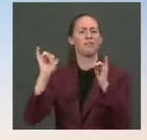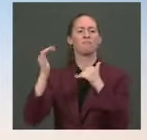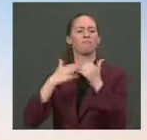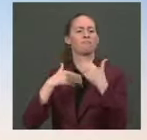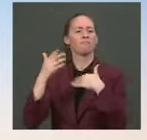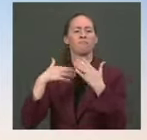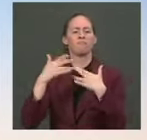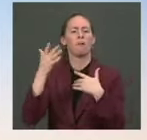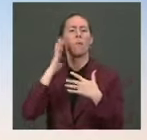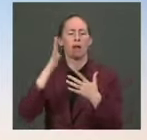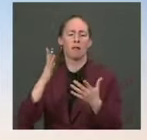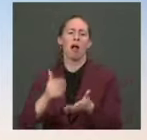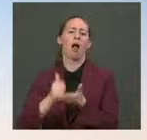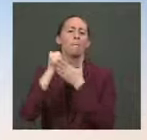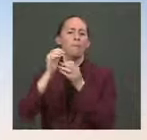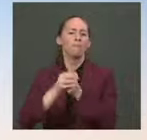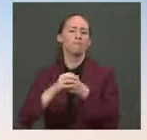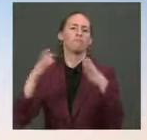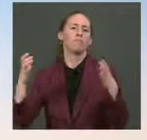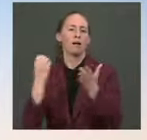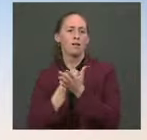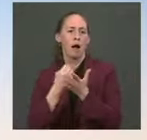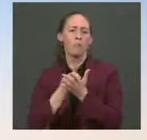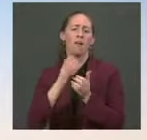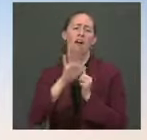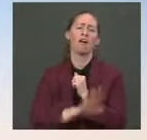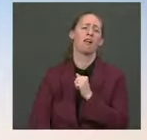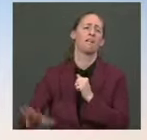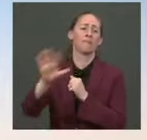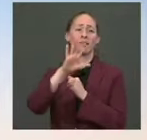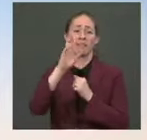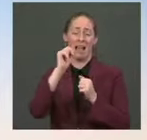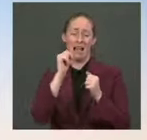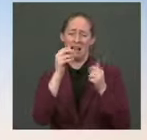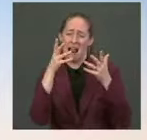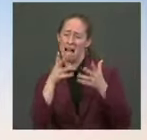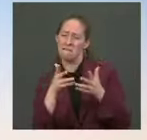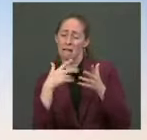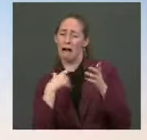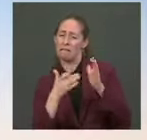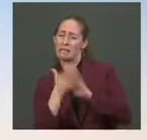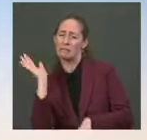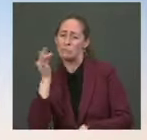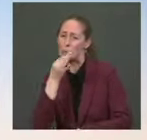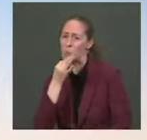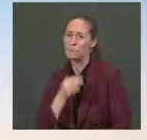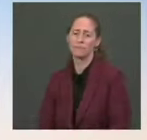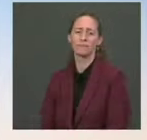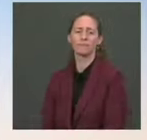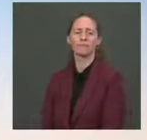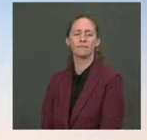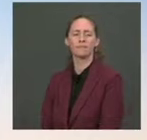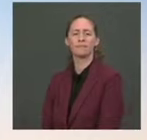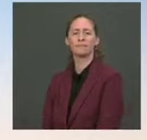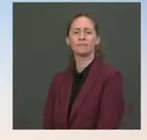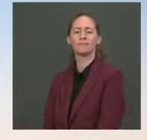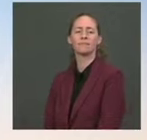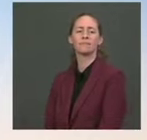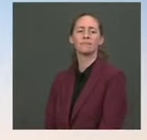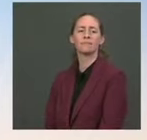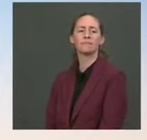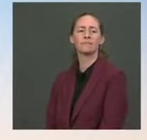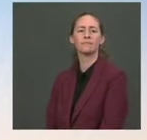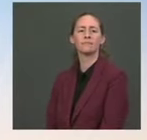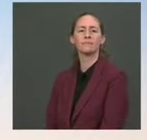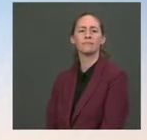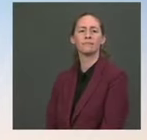impact on people across the country. I can do a couple more here and then I got to go. The on a different topic, if don't mind, the lifting